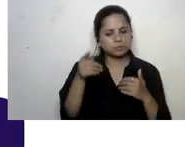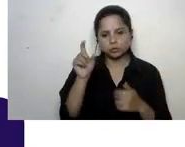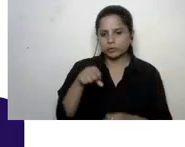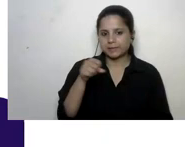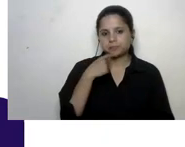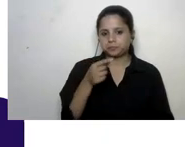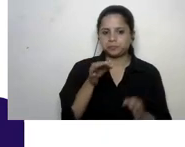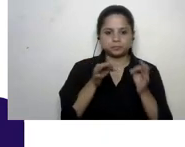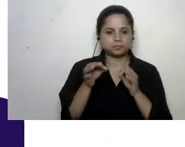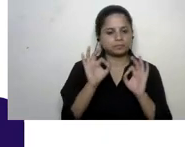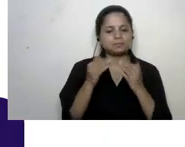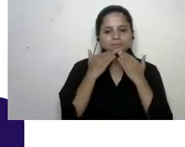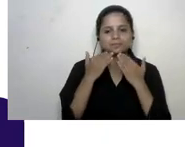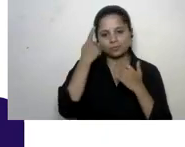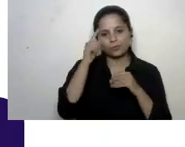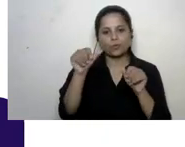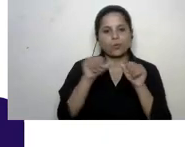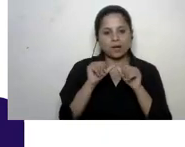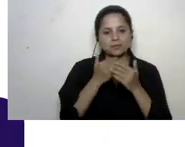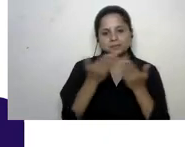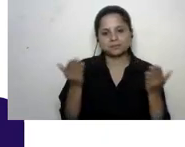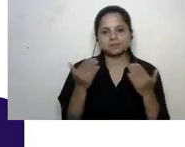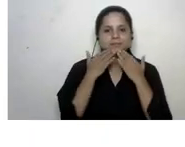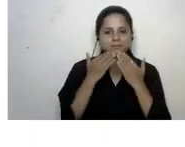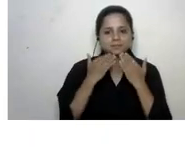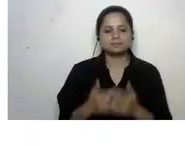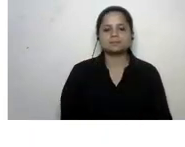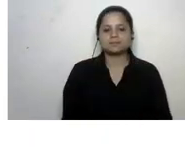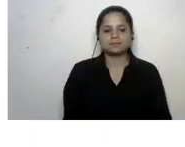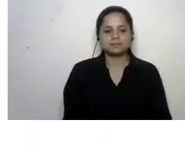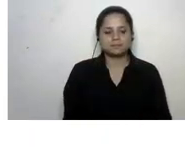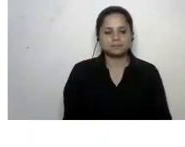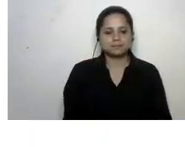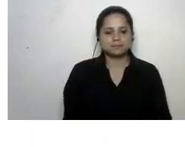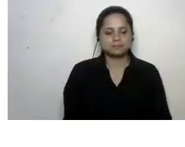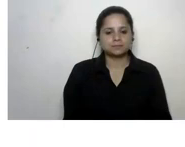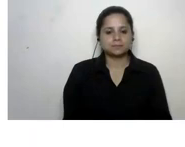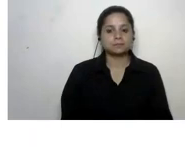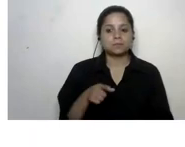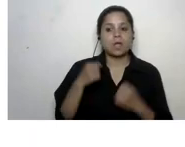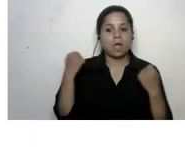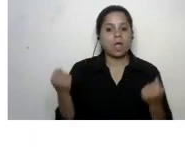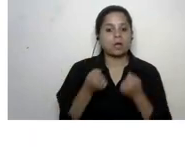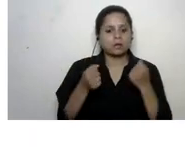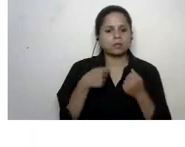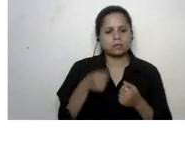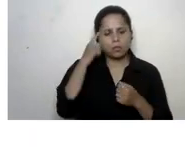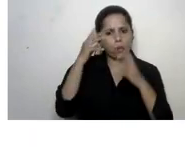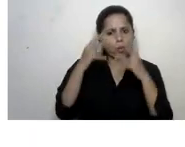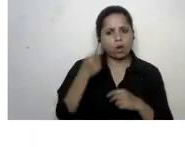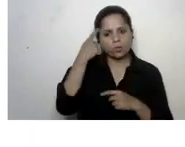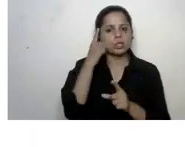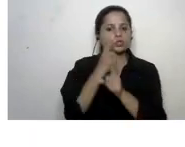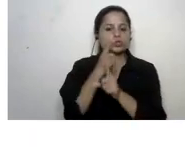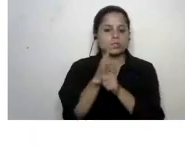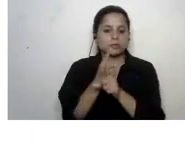yes thank you for your responses everyone thank you so actionable measures for teachers now let's look